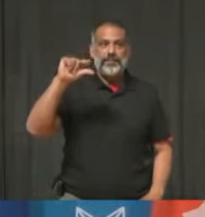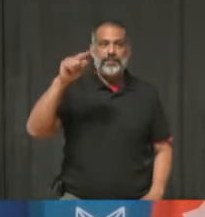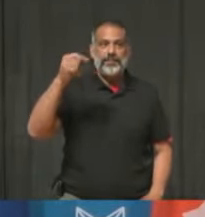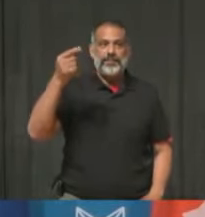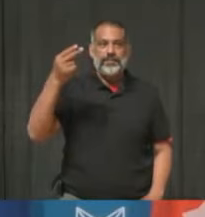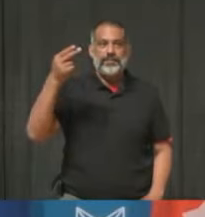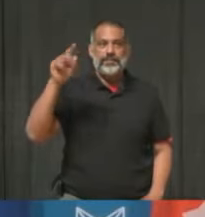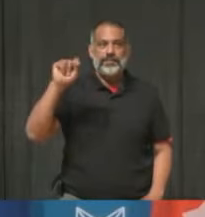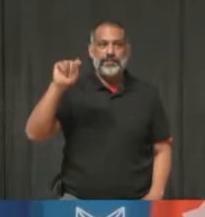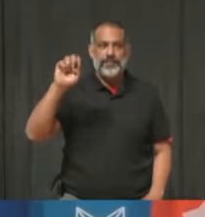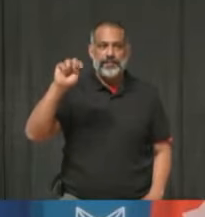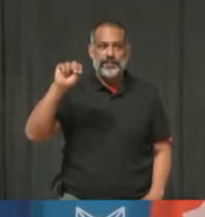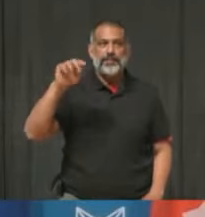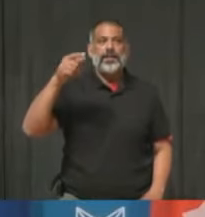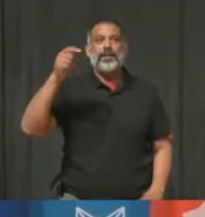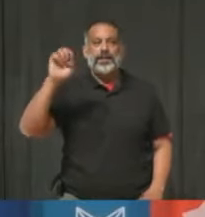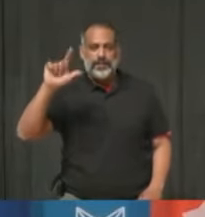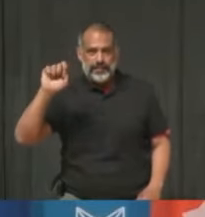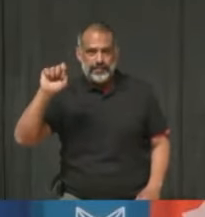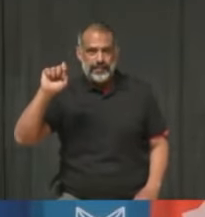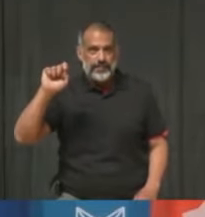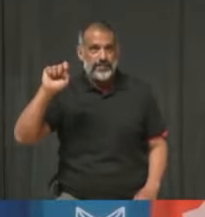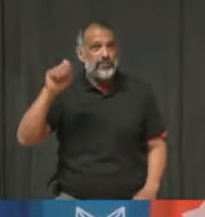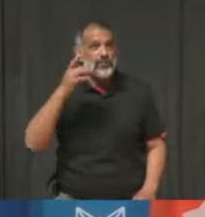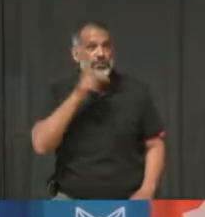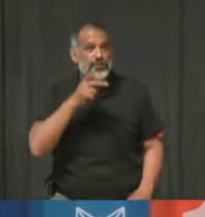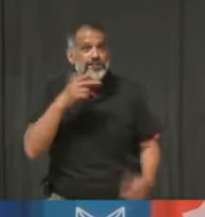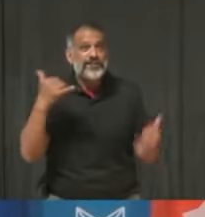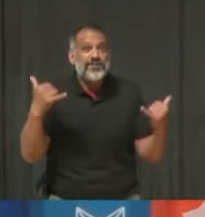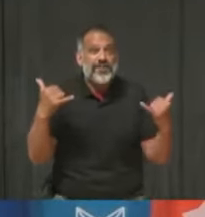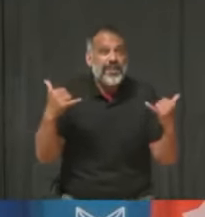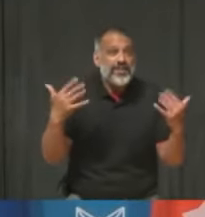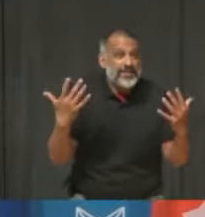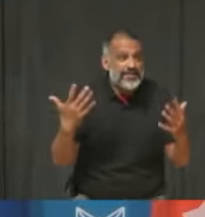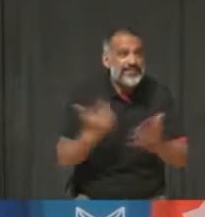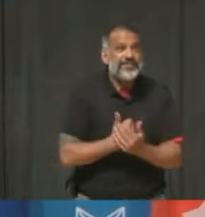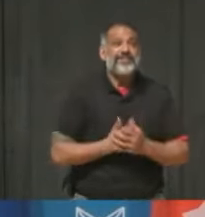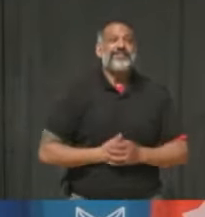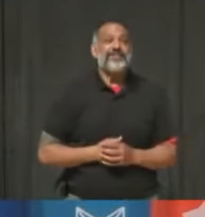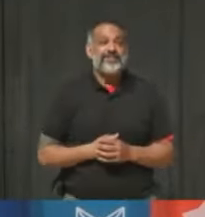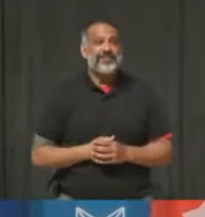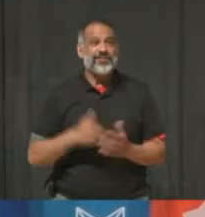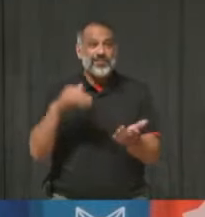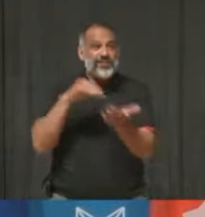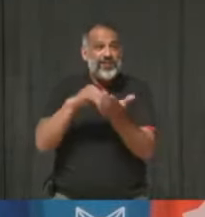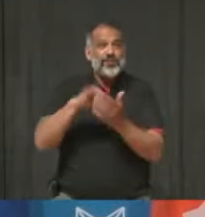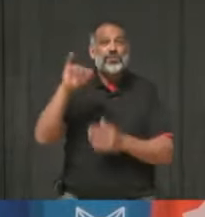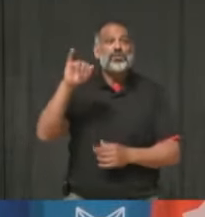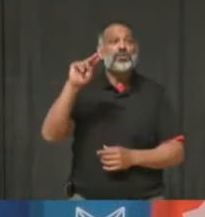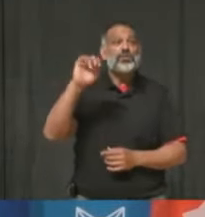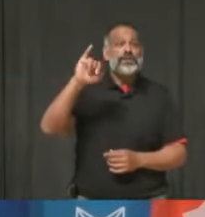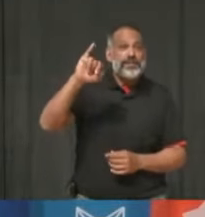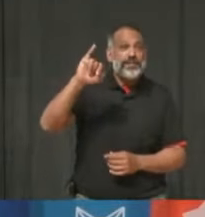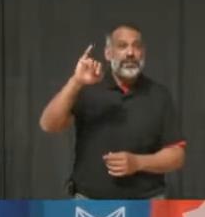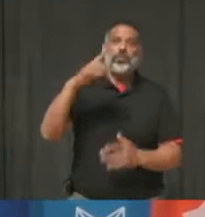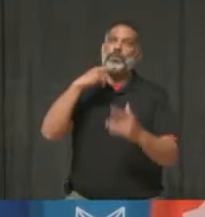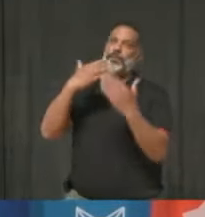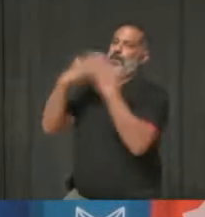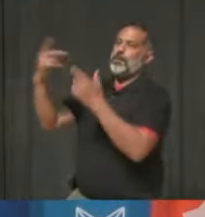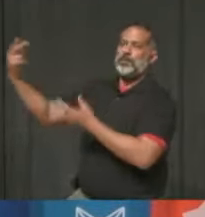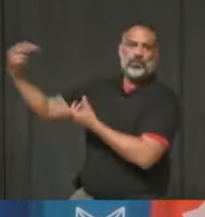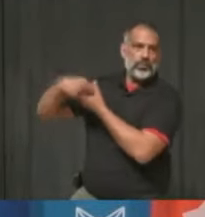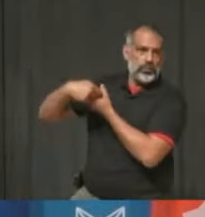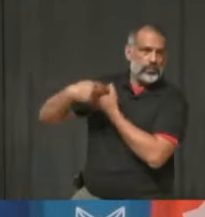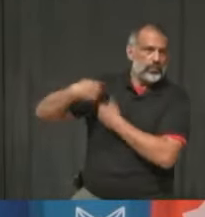and the Ontario Science Table. Peter, it's nice to have you here today to speak on this important subject. And we know that the Ontario